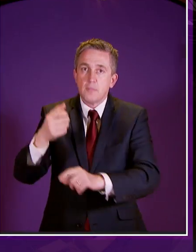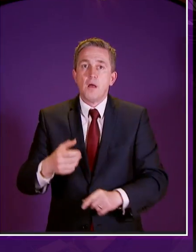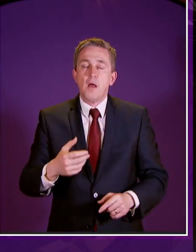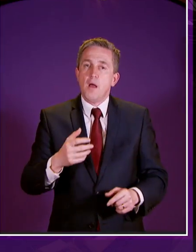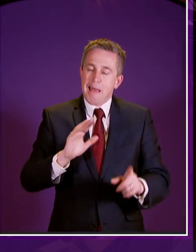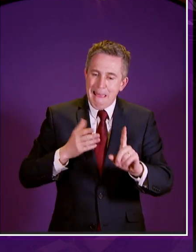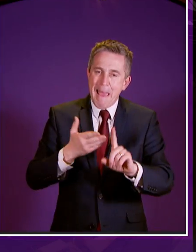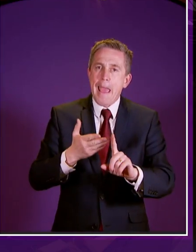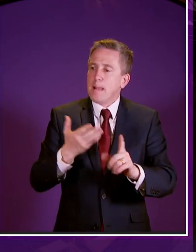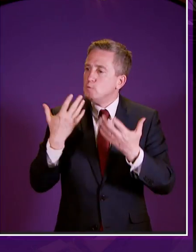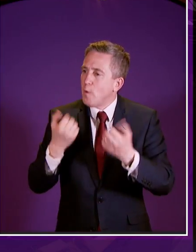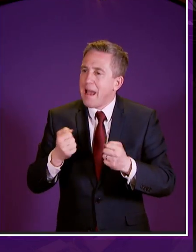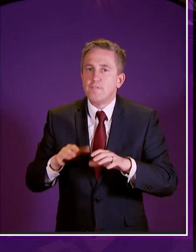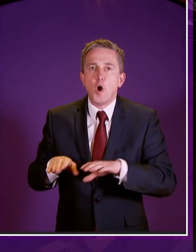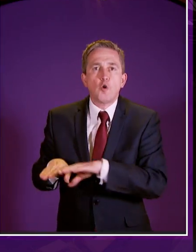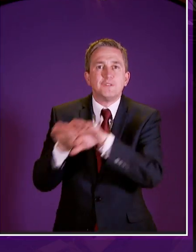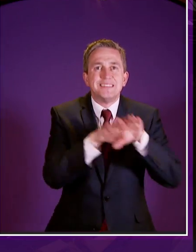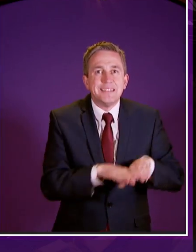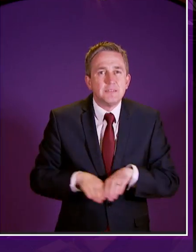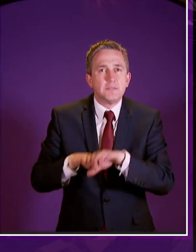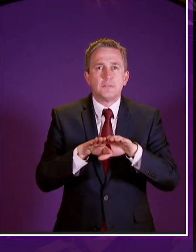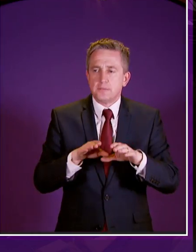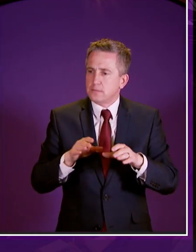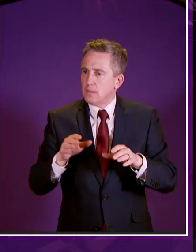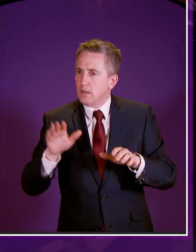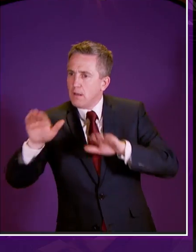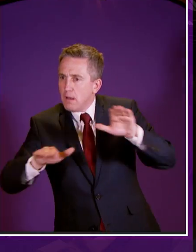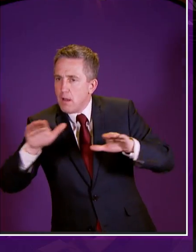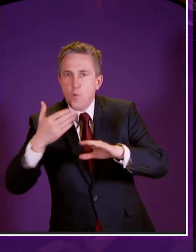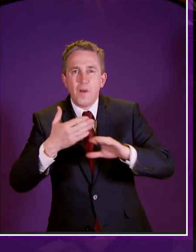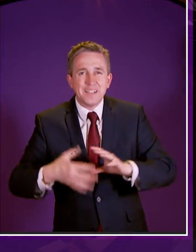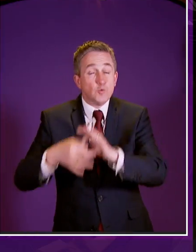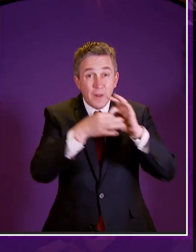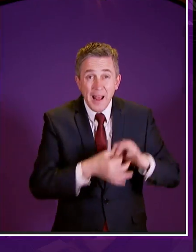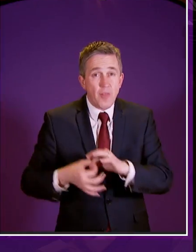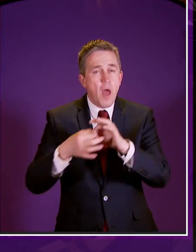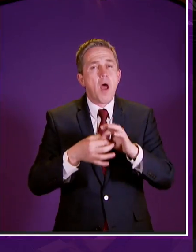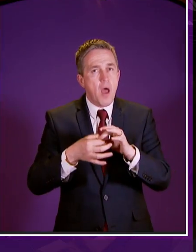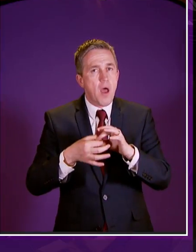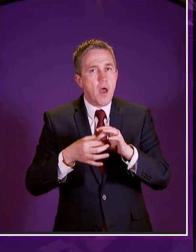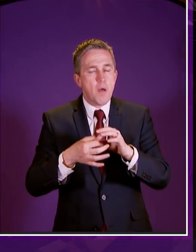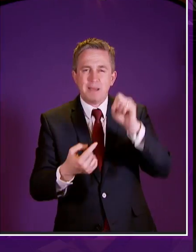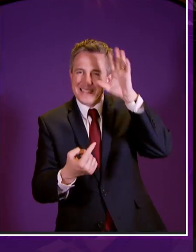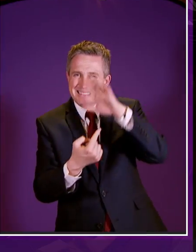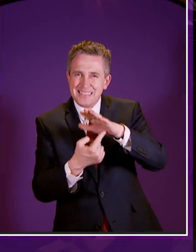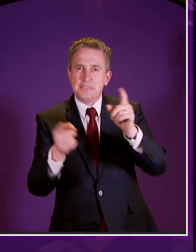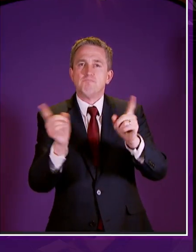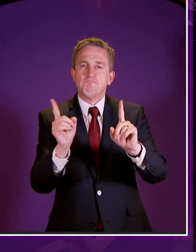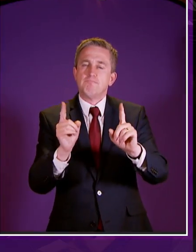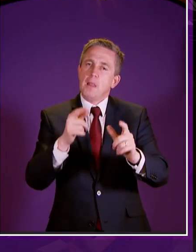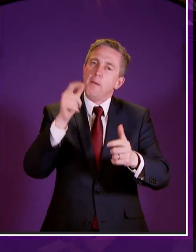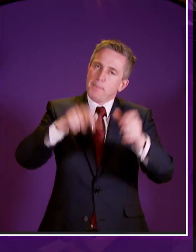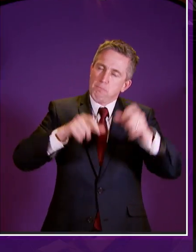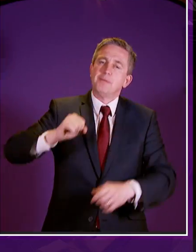for consensus looking for ideas working in collaboration but above all putting the people of scotland